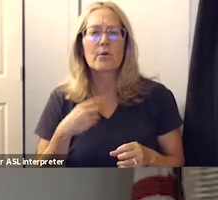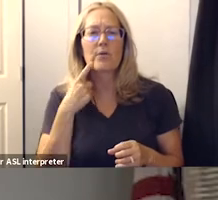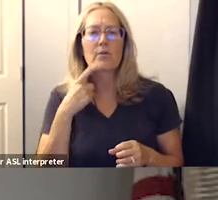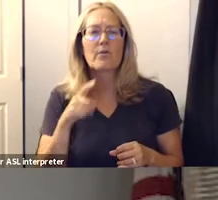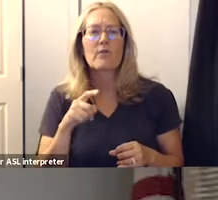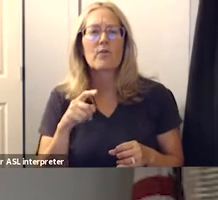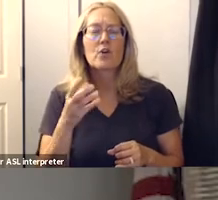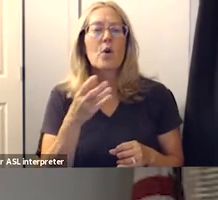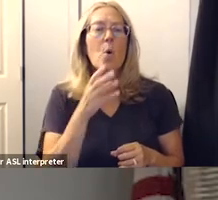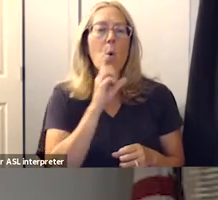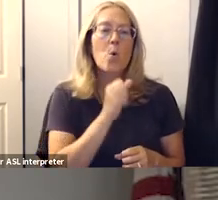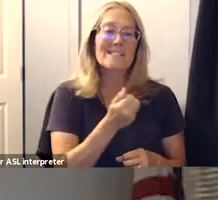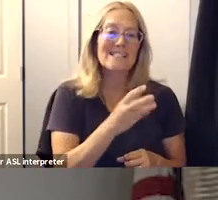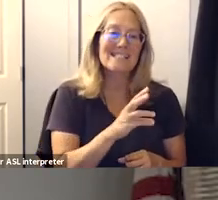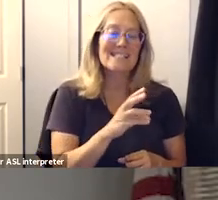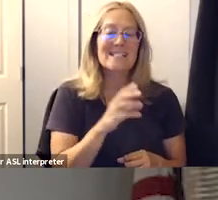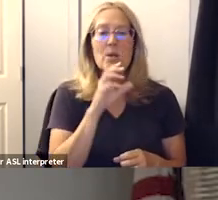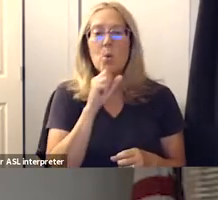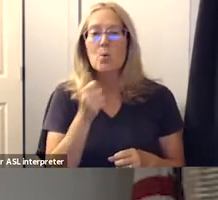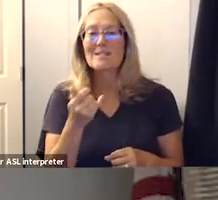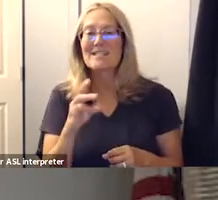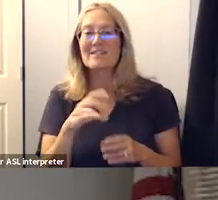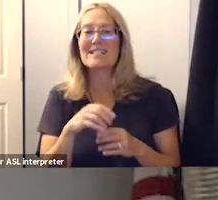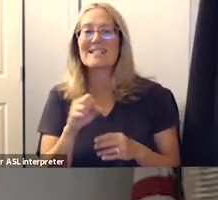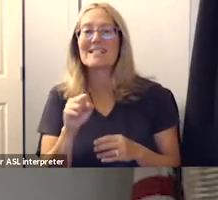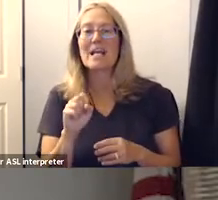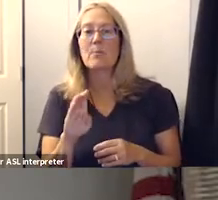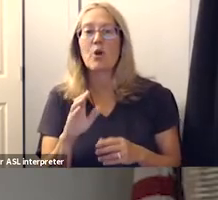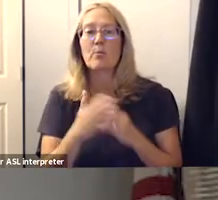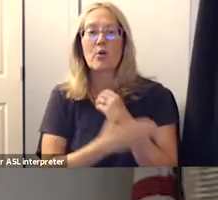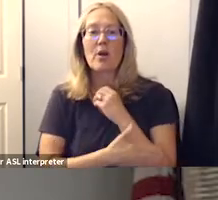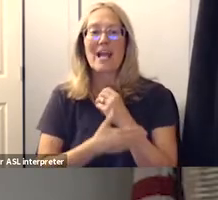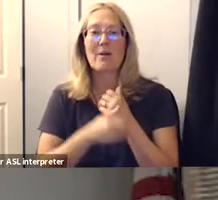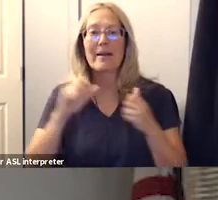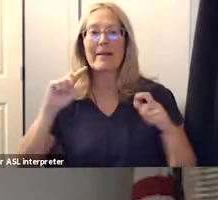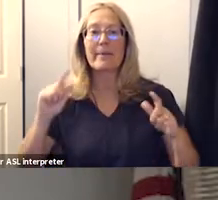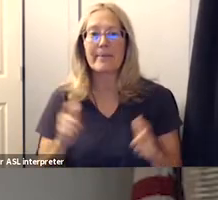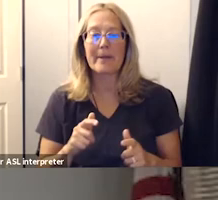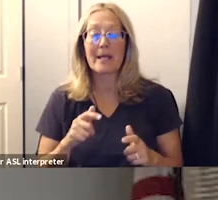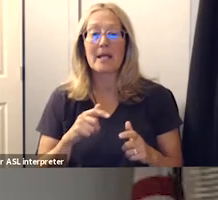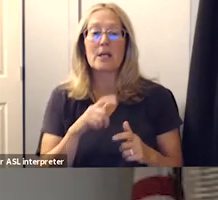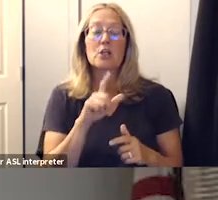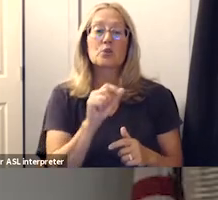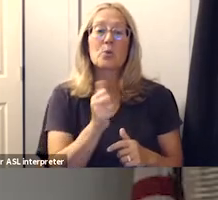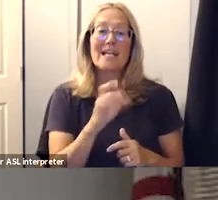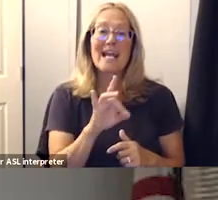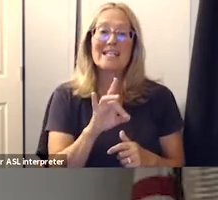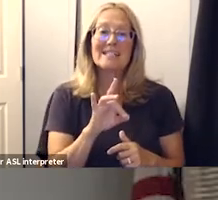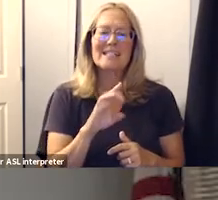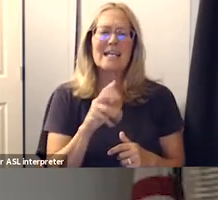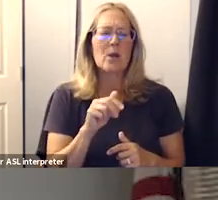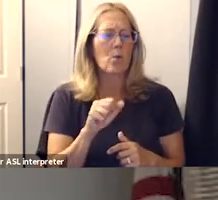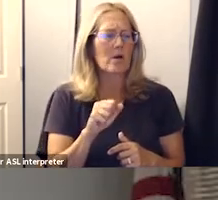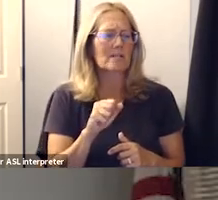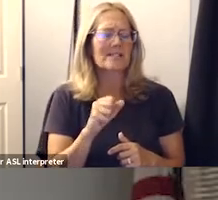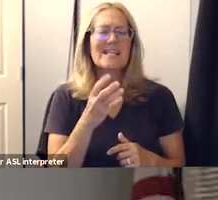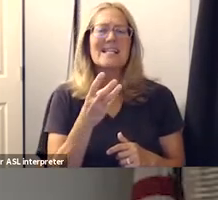and 17 year olds in santa barbara county has been dwindling in 2018 it was 1646